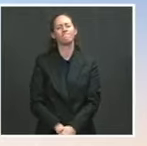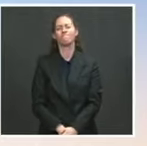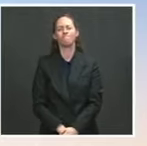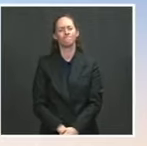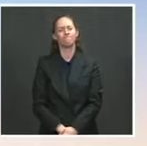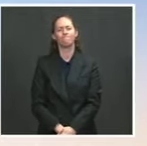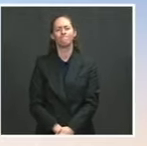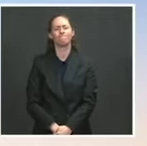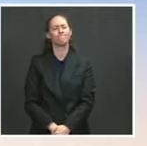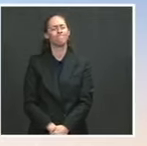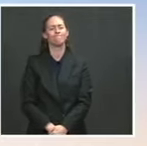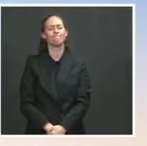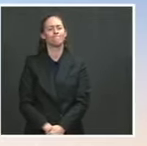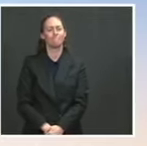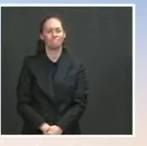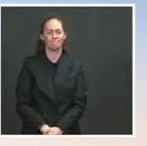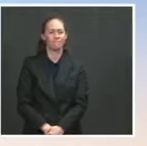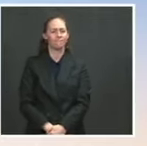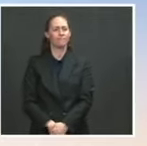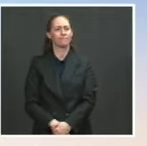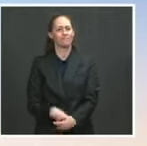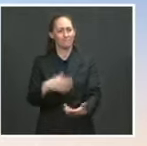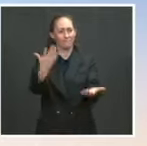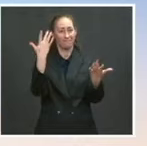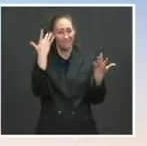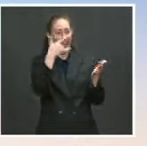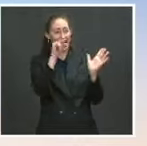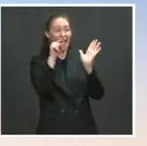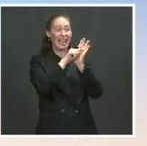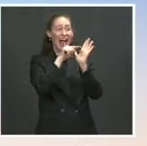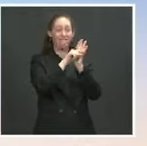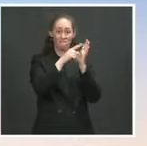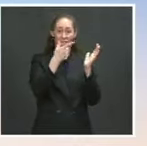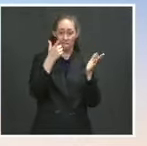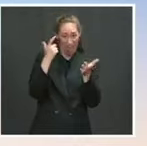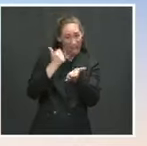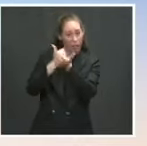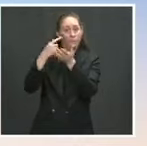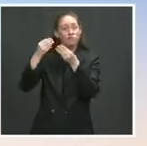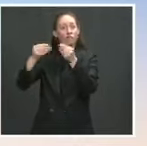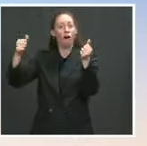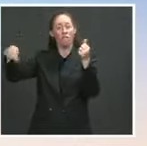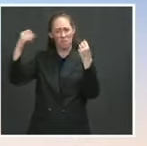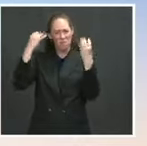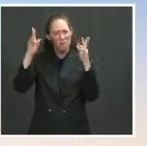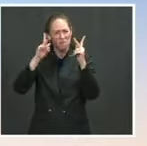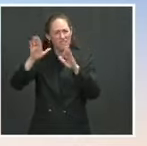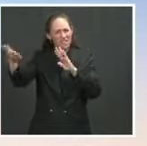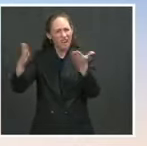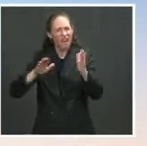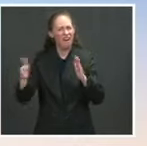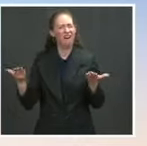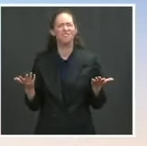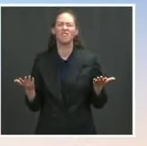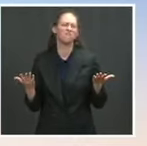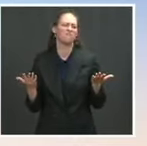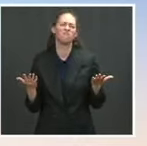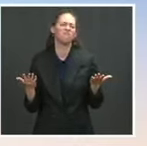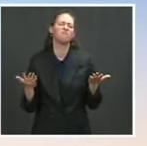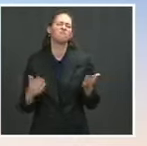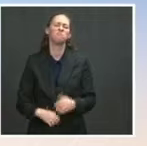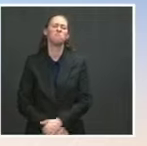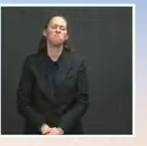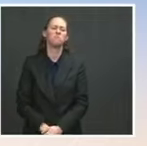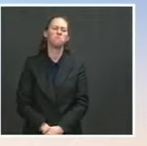United States. I will say that our view continues to be that there needs to be an independent, transparent investigation, and that